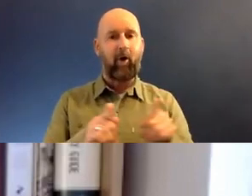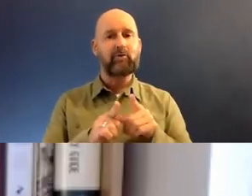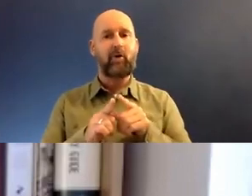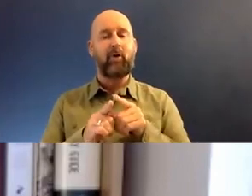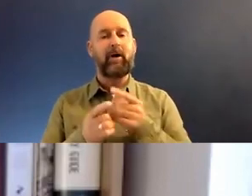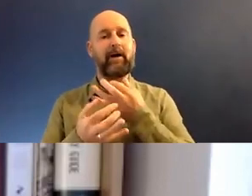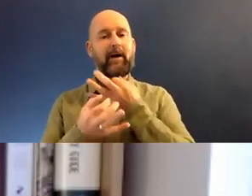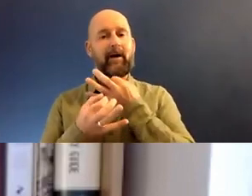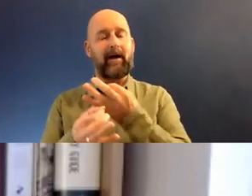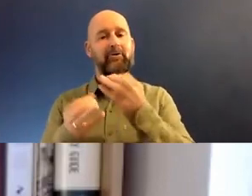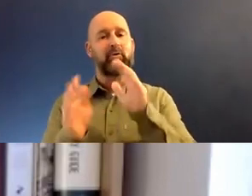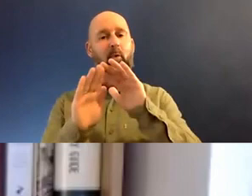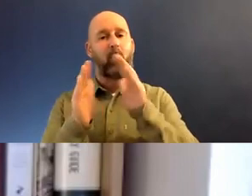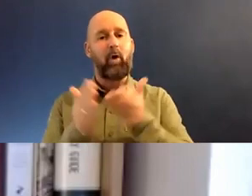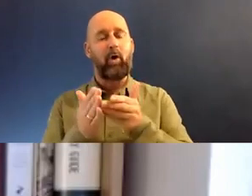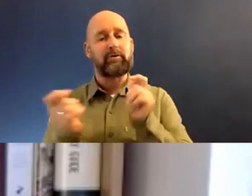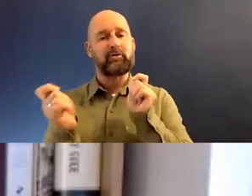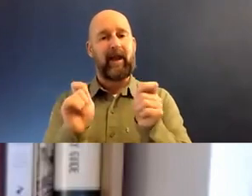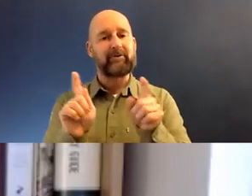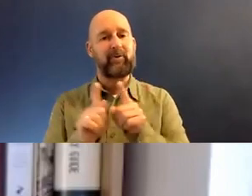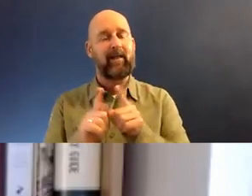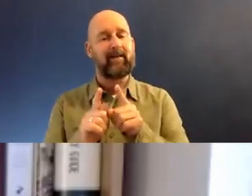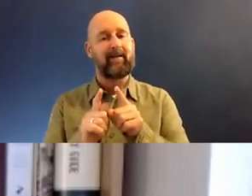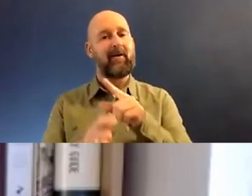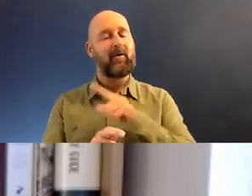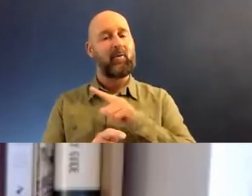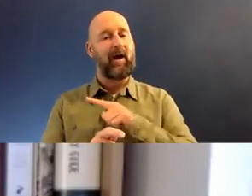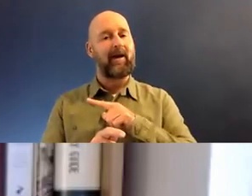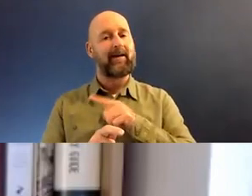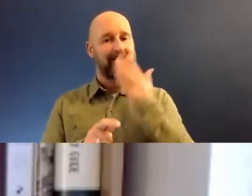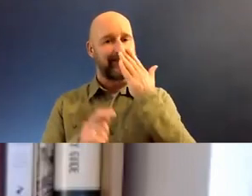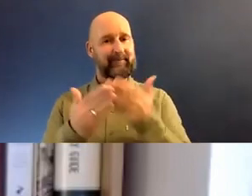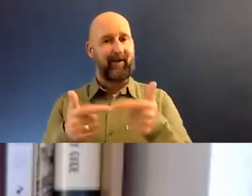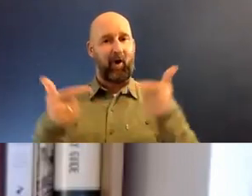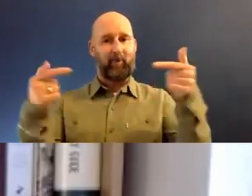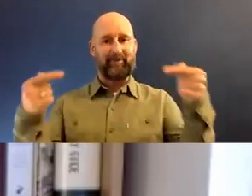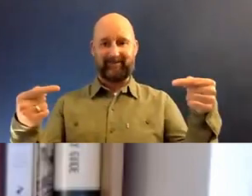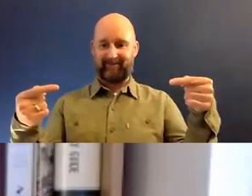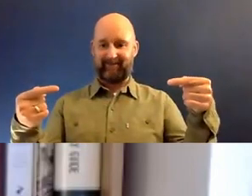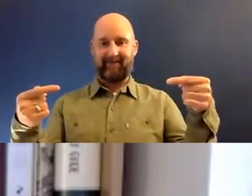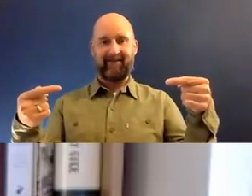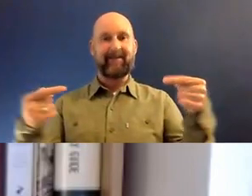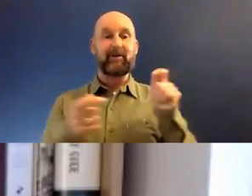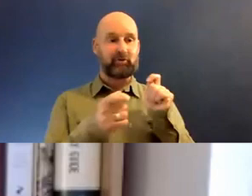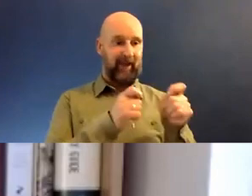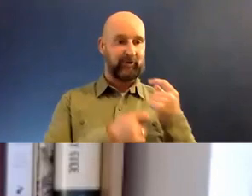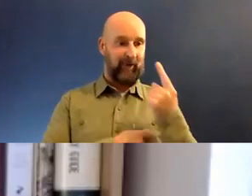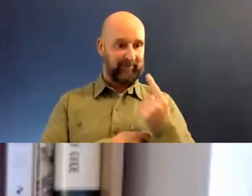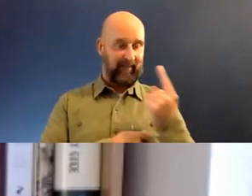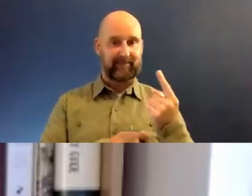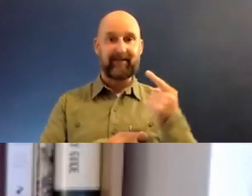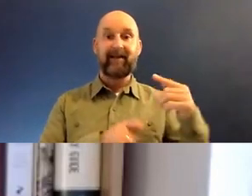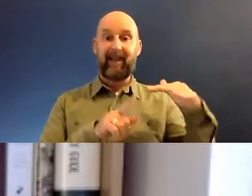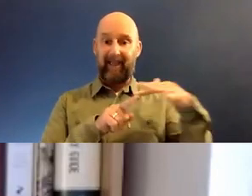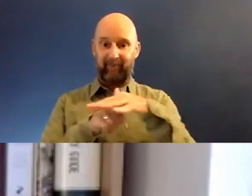world as well. It seems that those two impulses are different ends of a spectrum, perhaps changing how we are as individuals and then trying